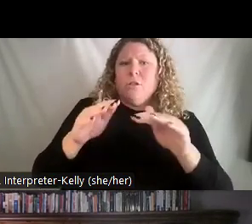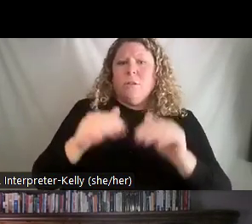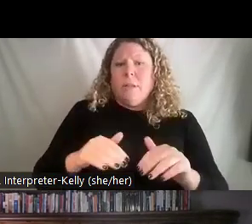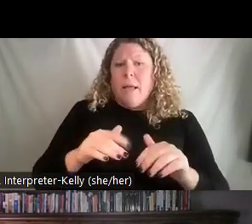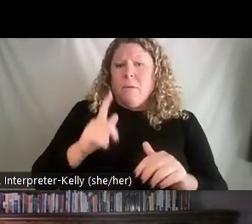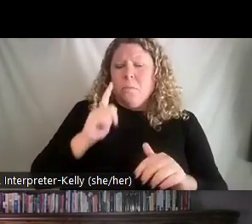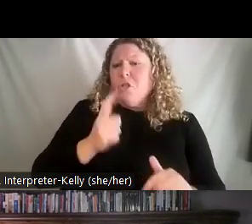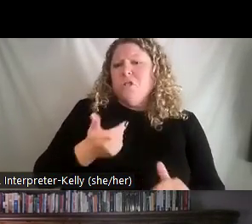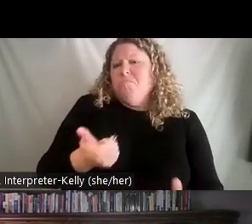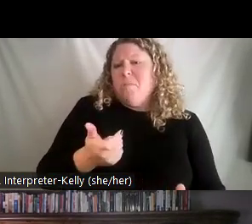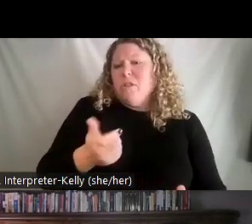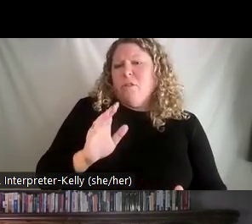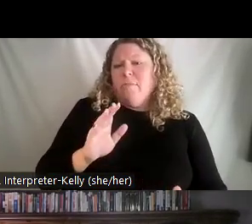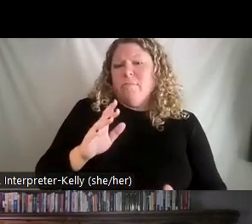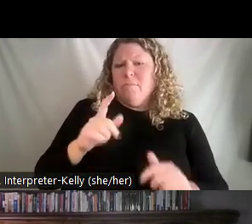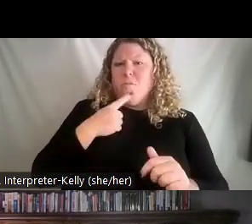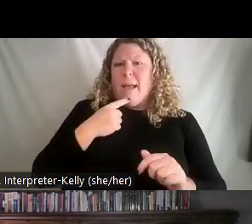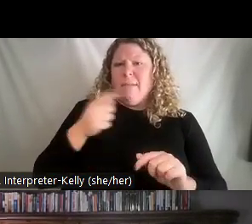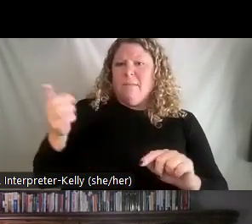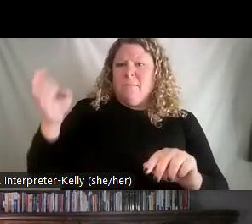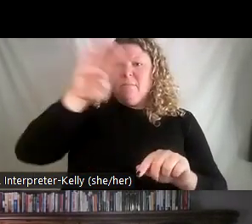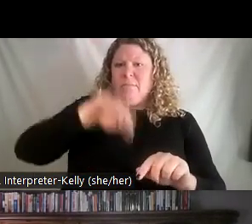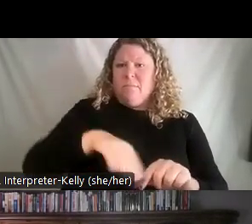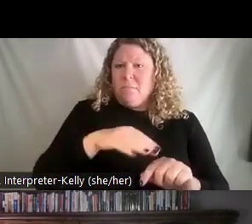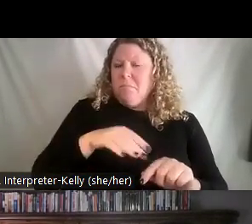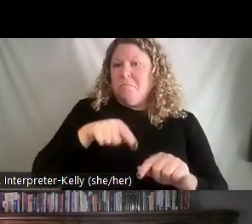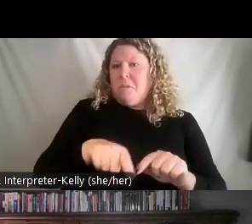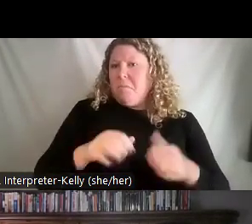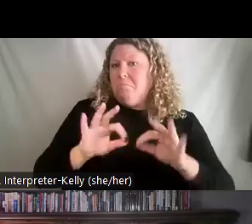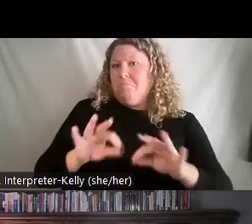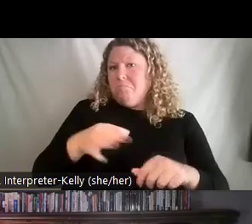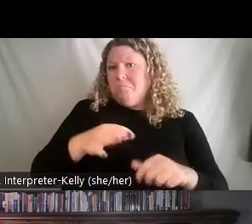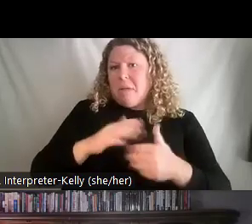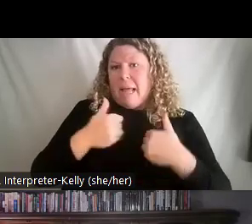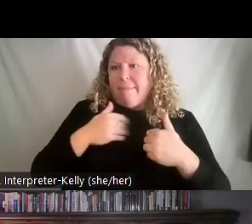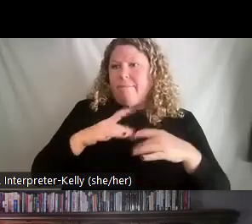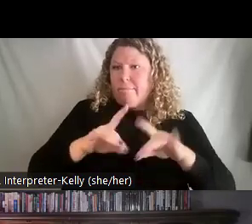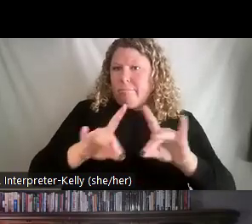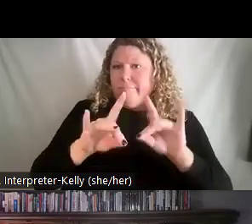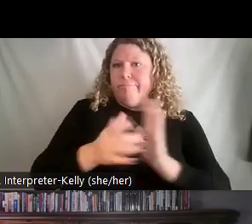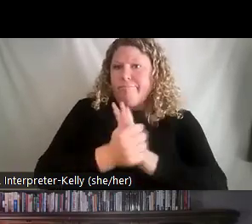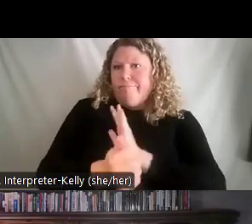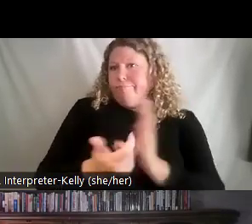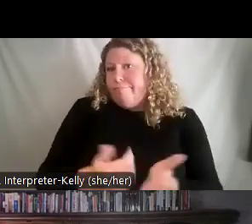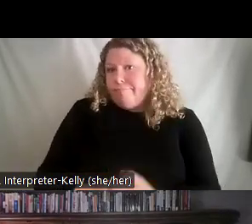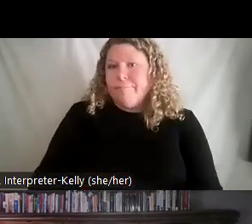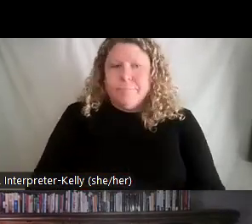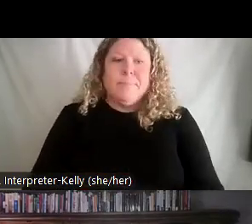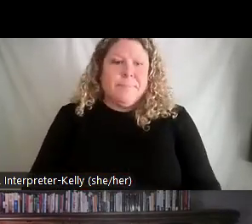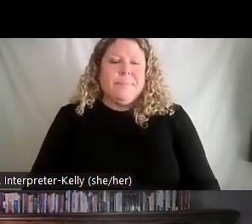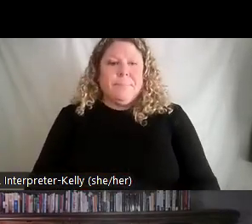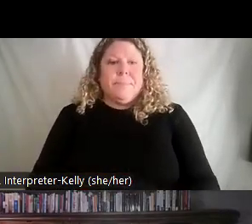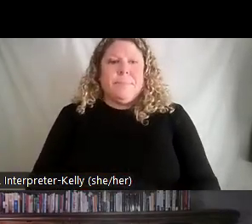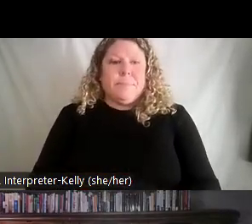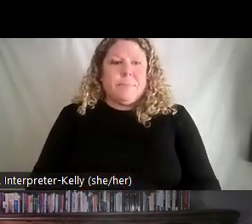really the student becomes the teacher at this point. They know their stuff. All right. So,